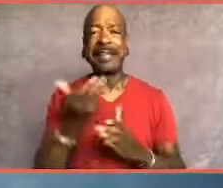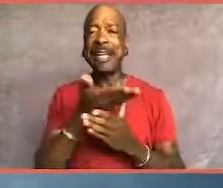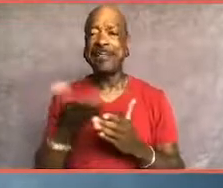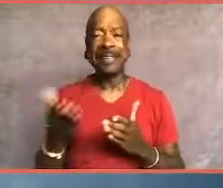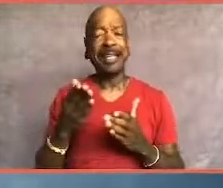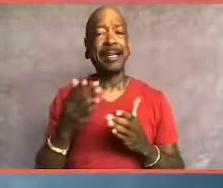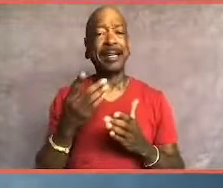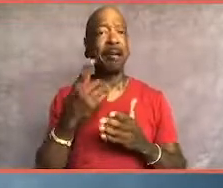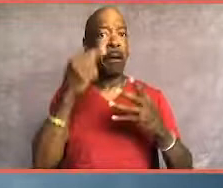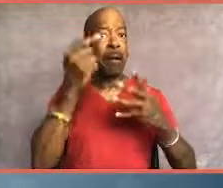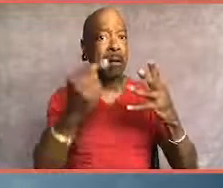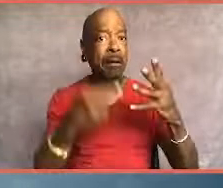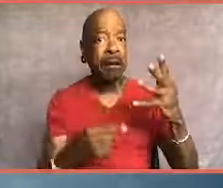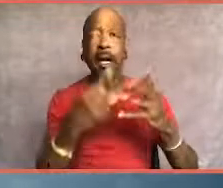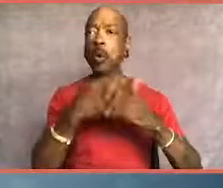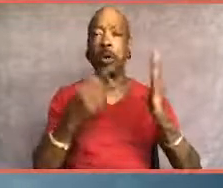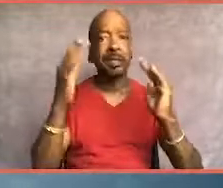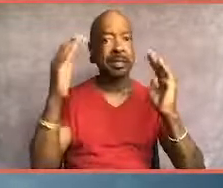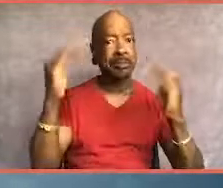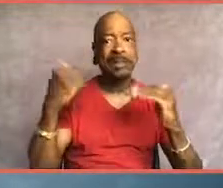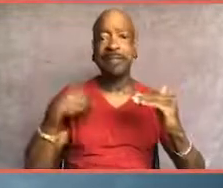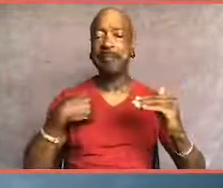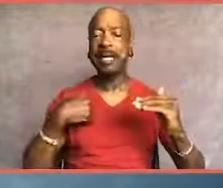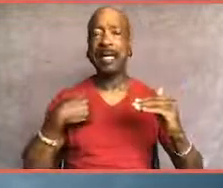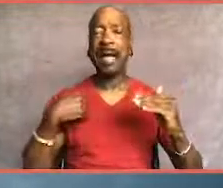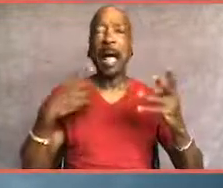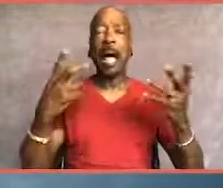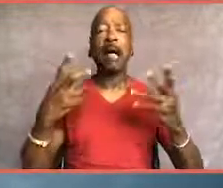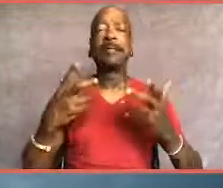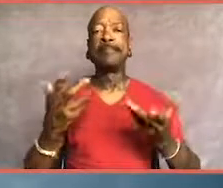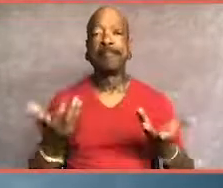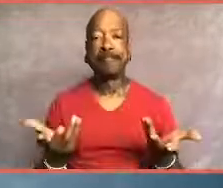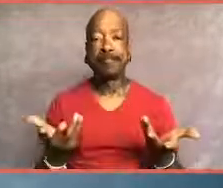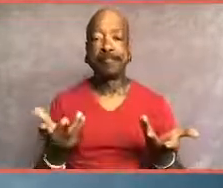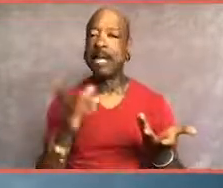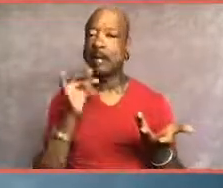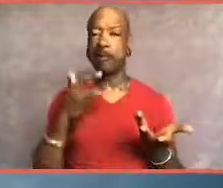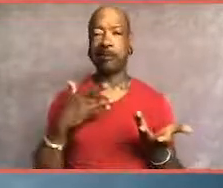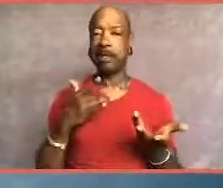what was expected. And I don't feel like it's enough.